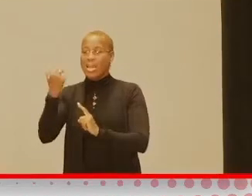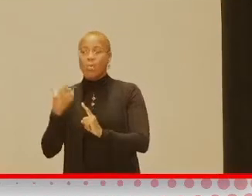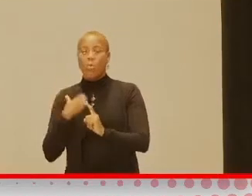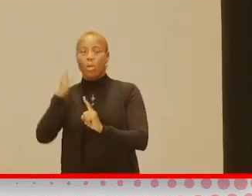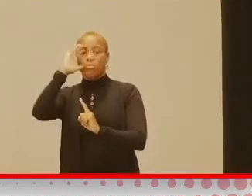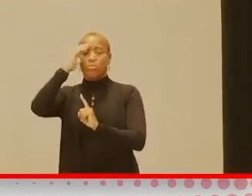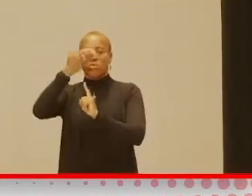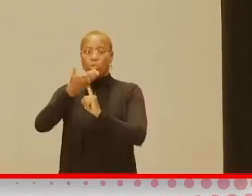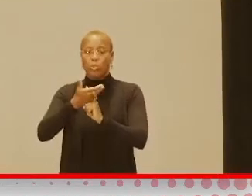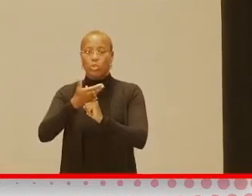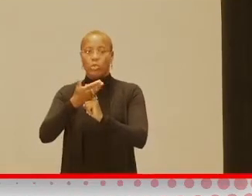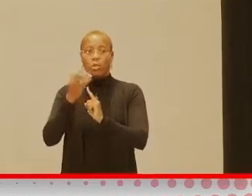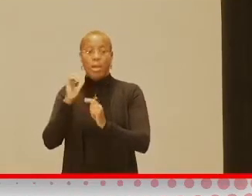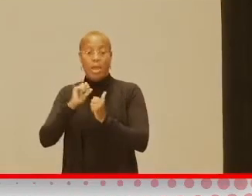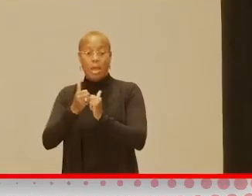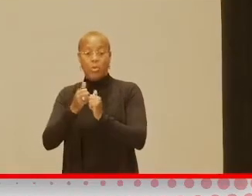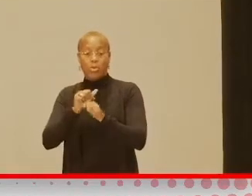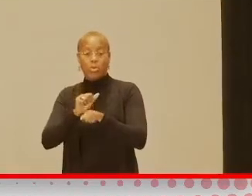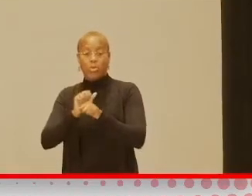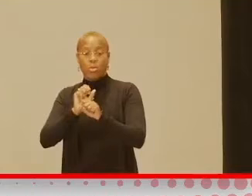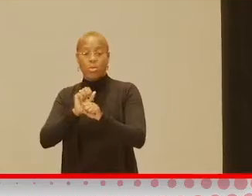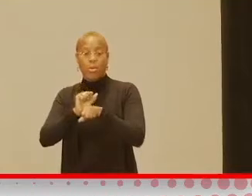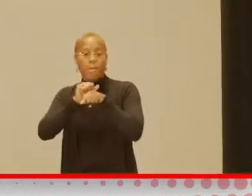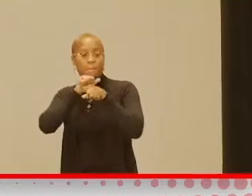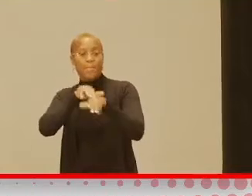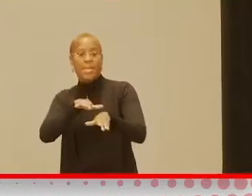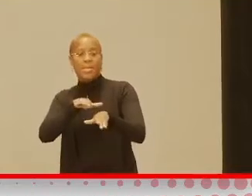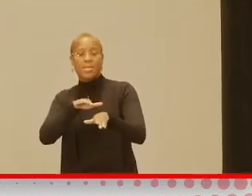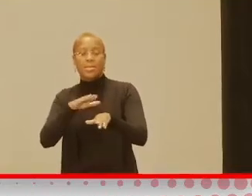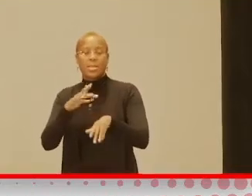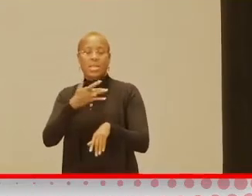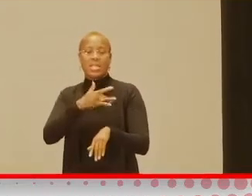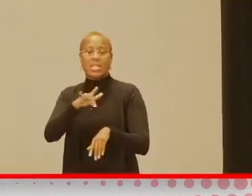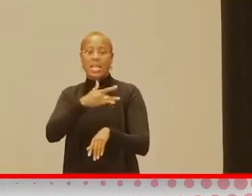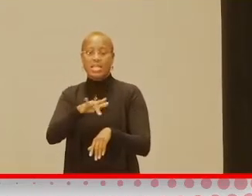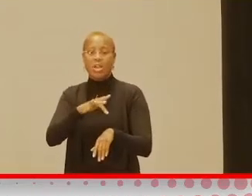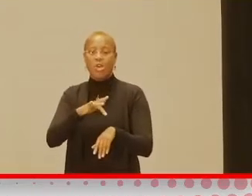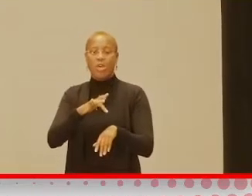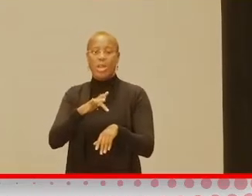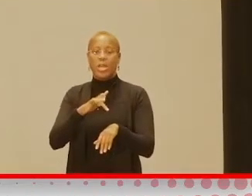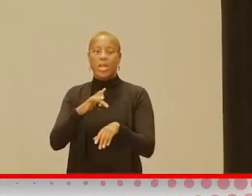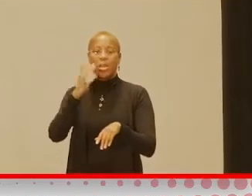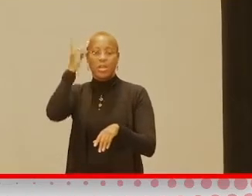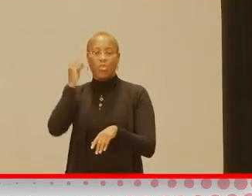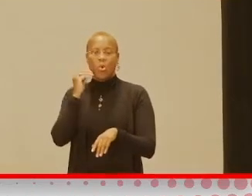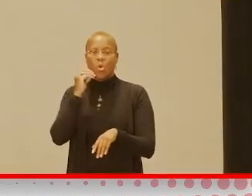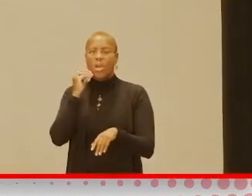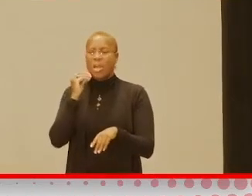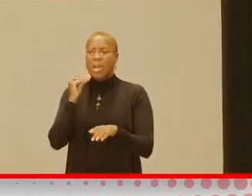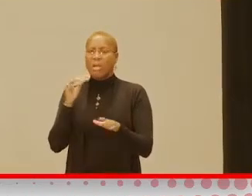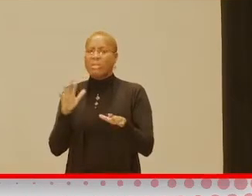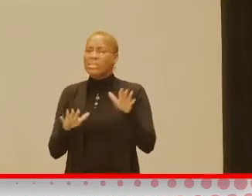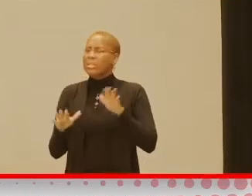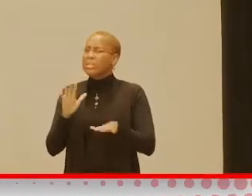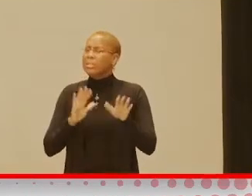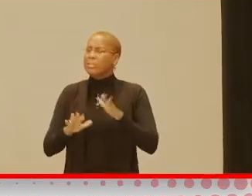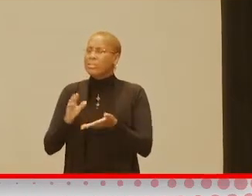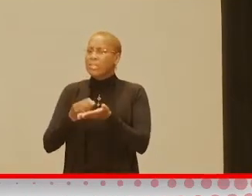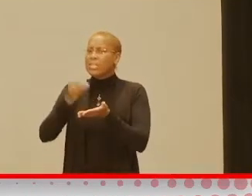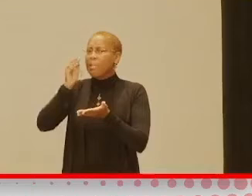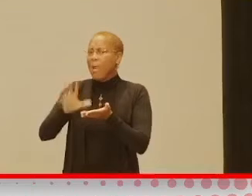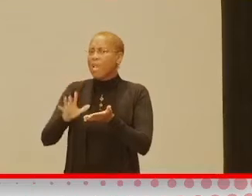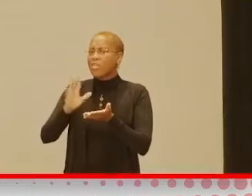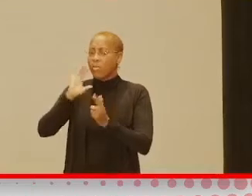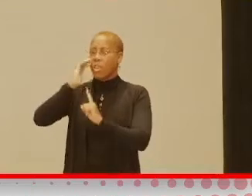integration. So when we first got the costume, which we were hesitant to purchase because it was, you know, a little bit expensive. But